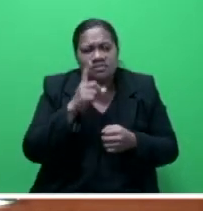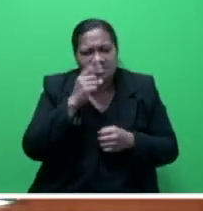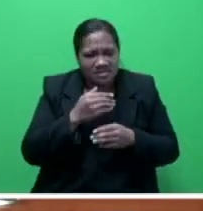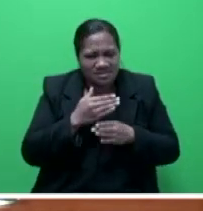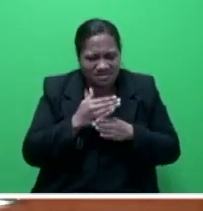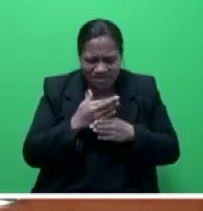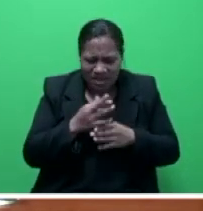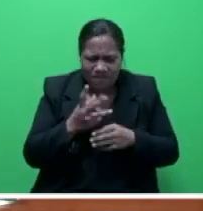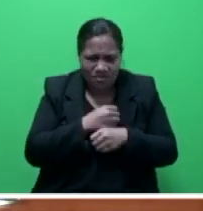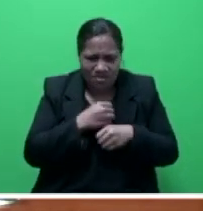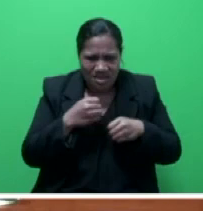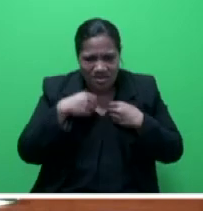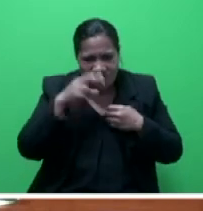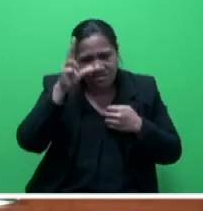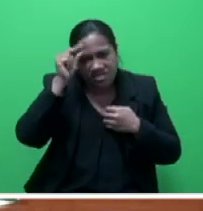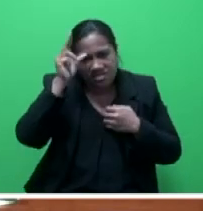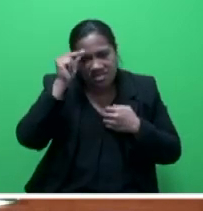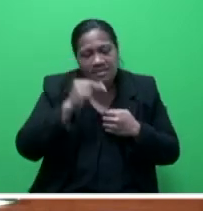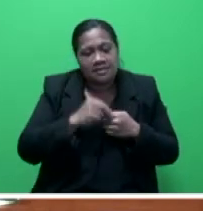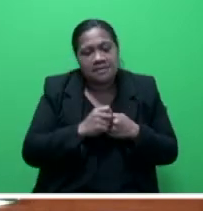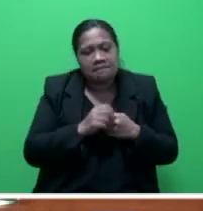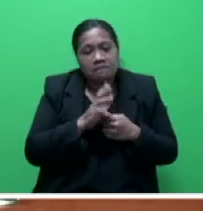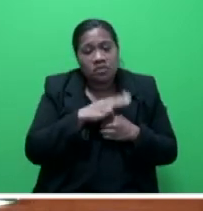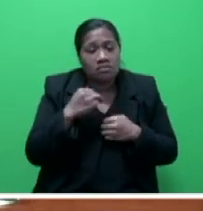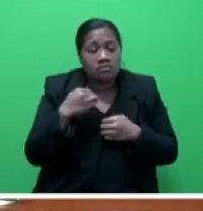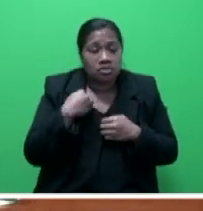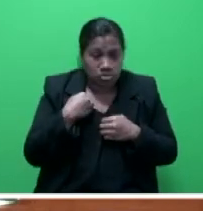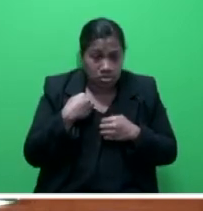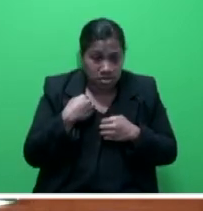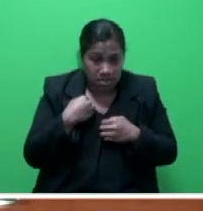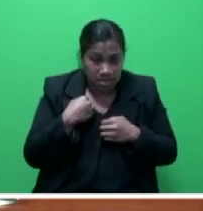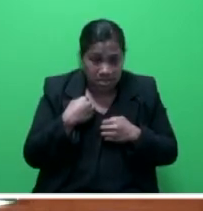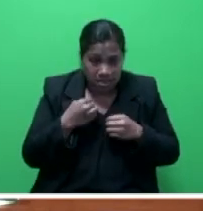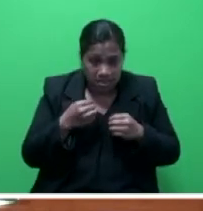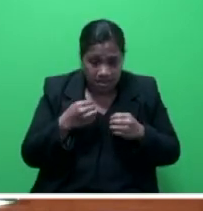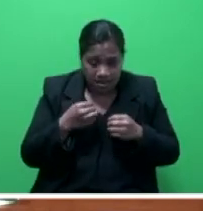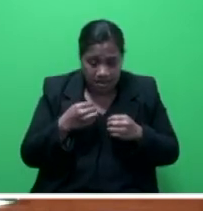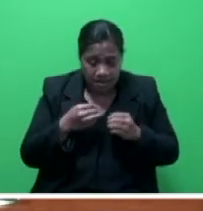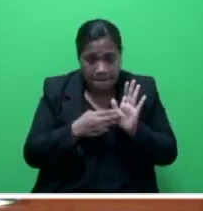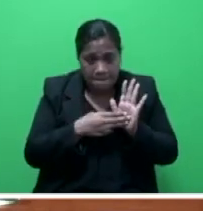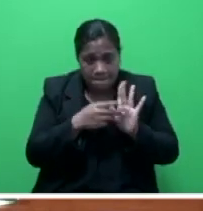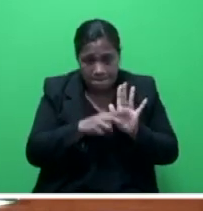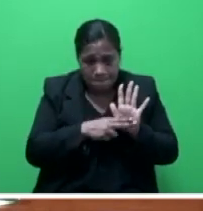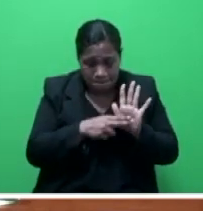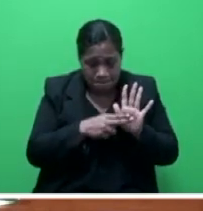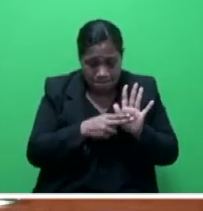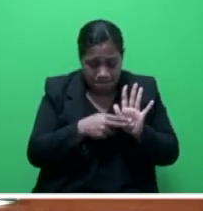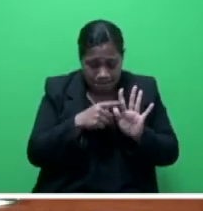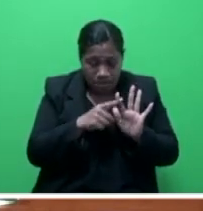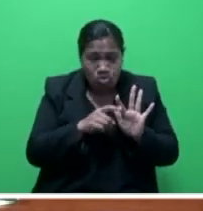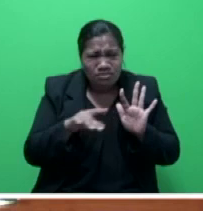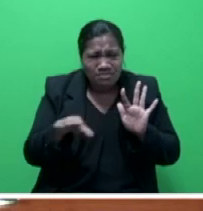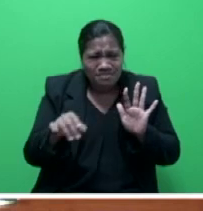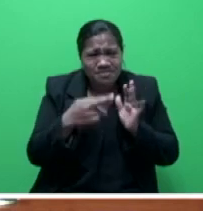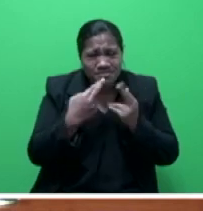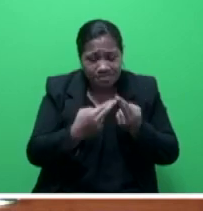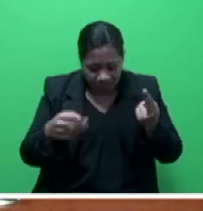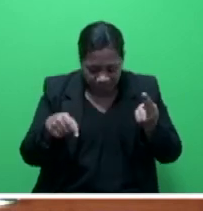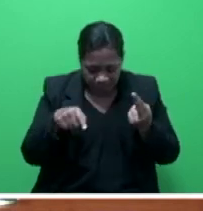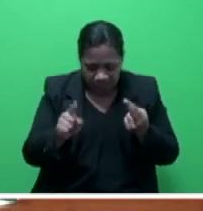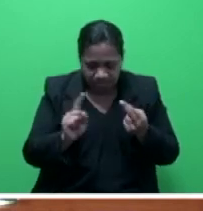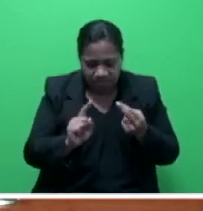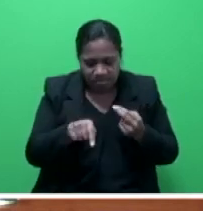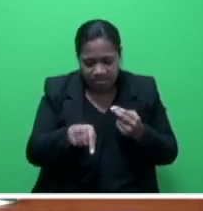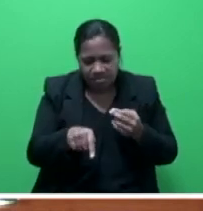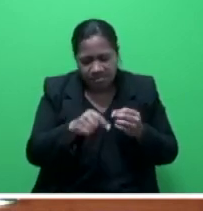The Ministry, Ministry of Lands and Mineral Resources, develops, delivers special information that meets the diverse needs of GIS